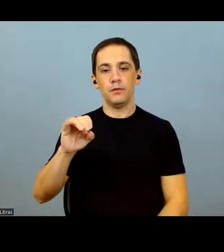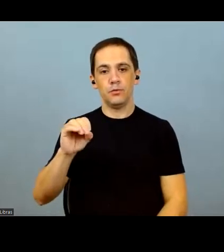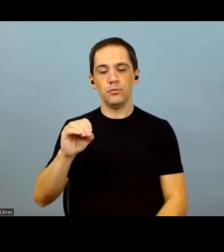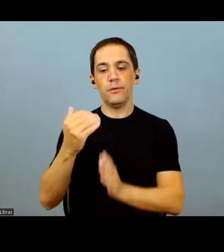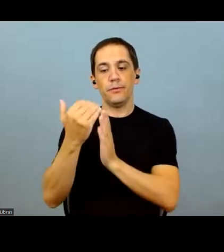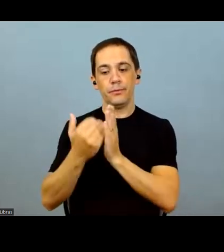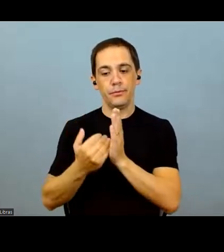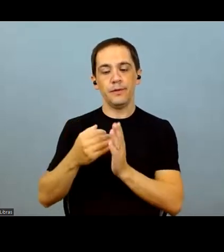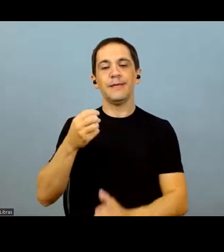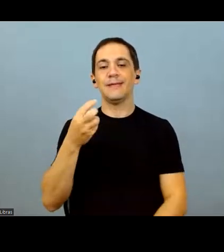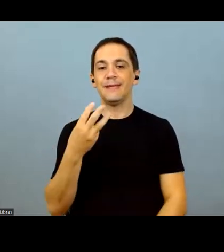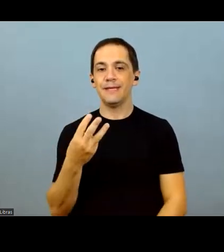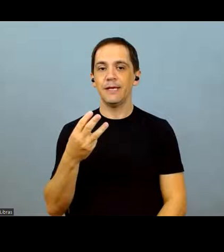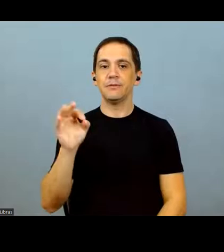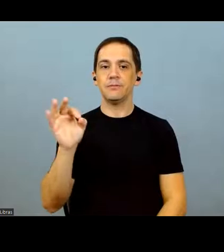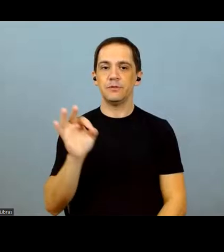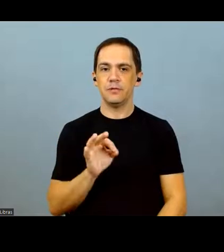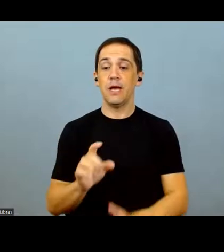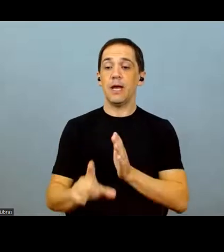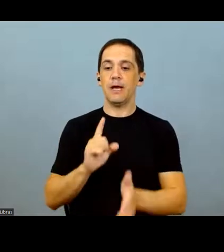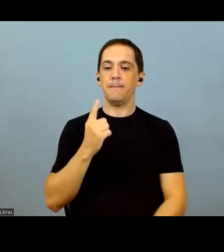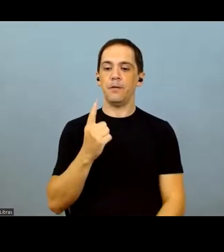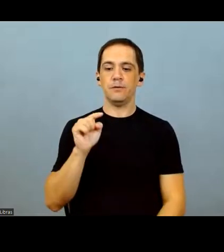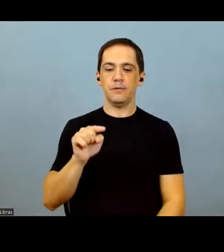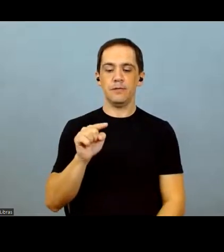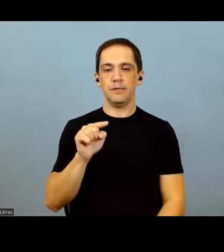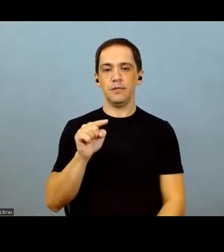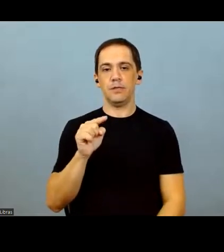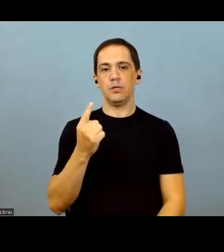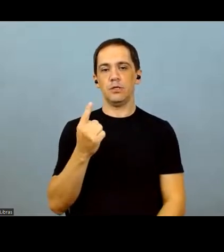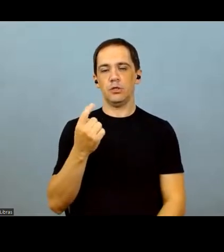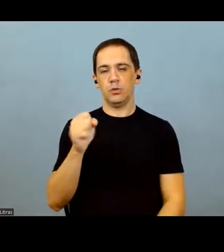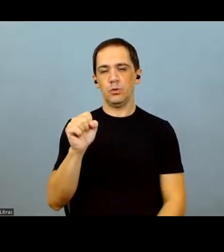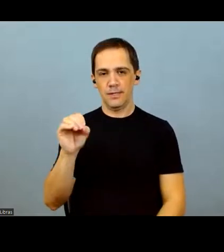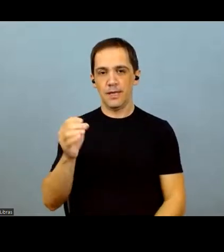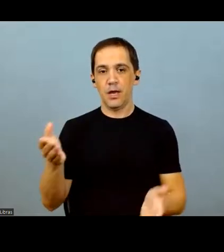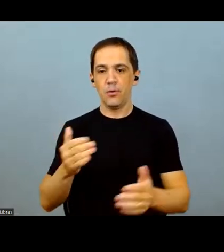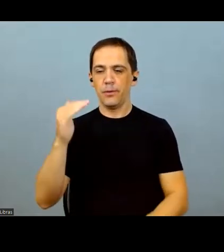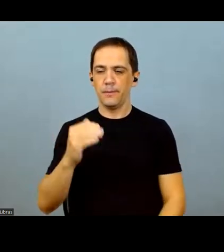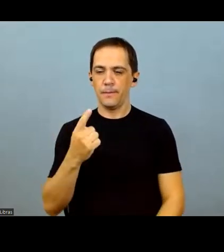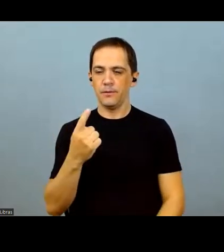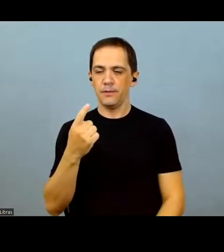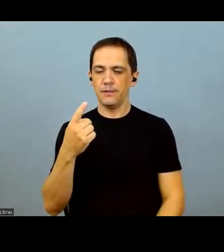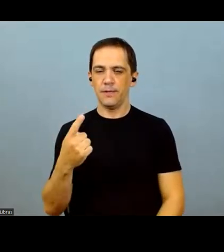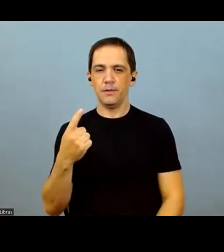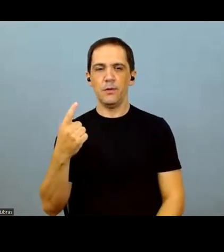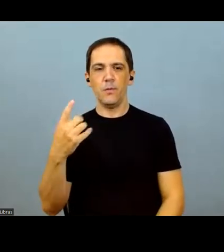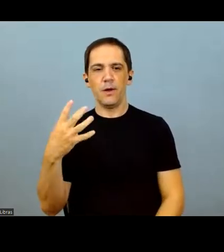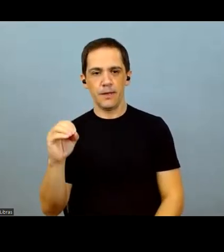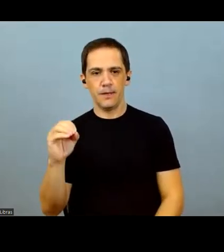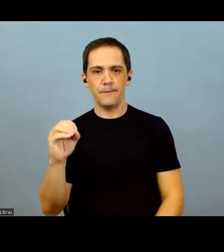and potassium is 3% down. It's at now $1,040.